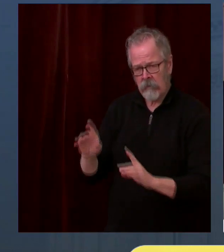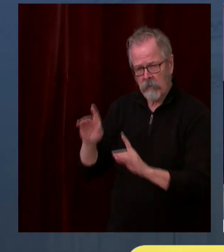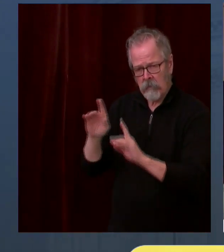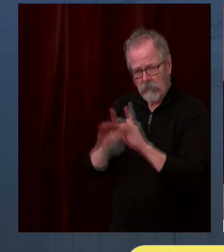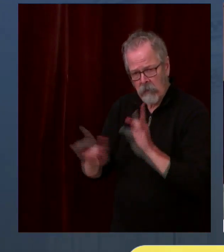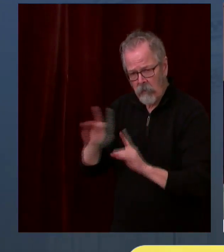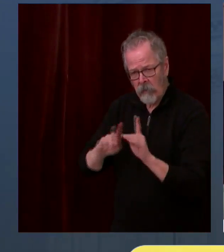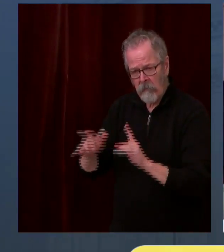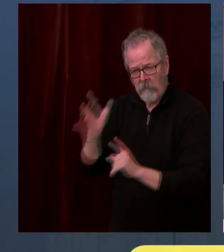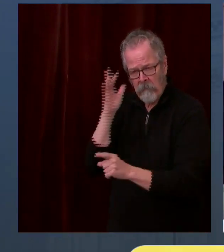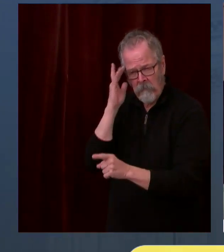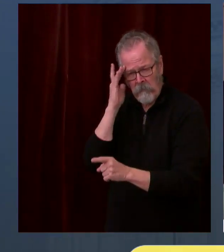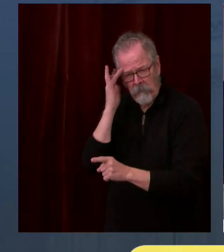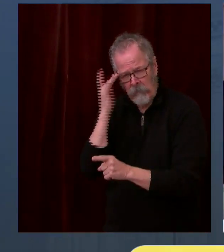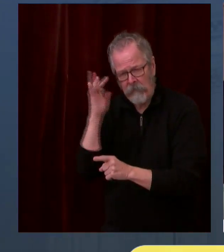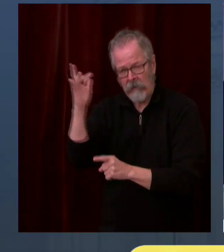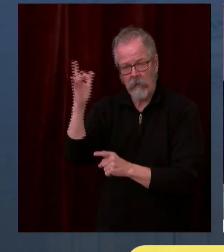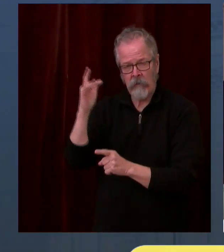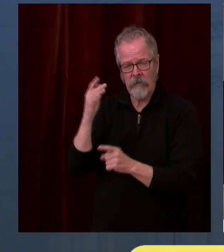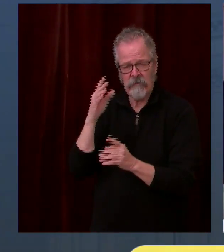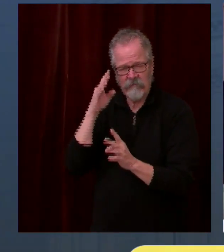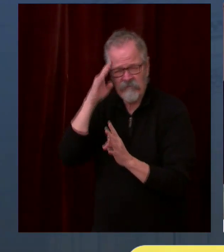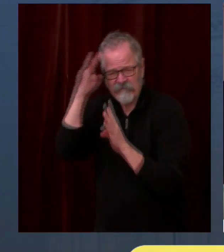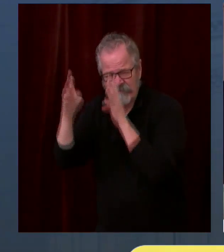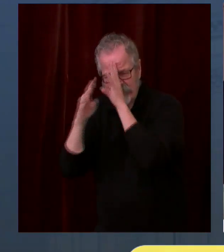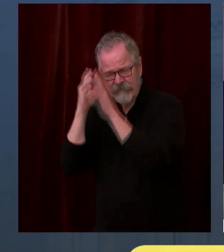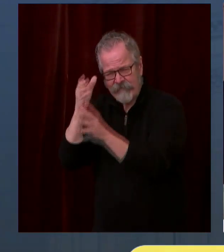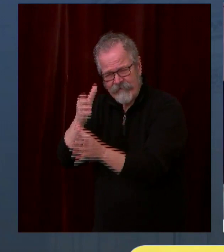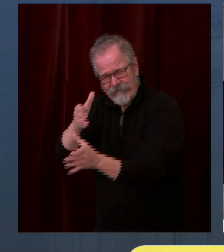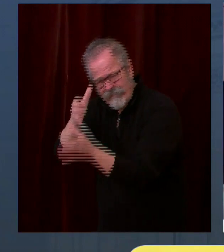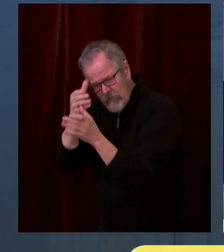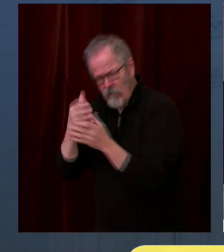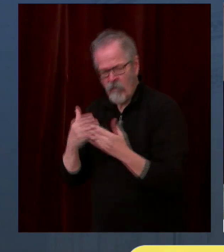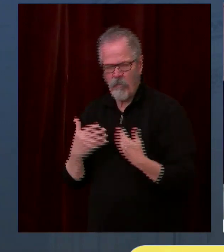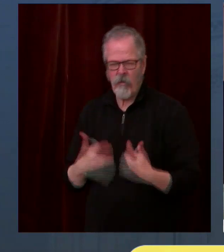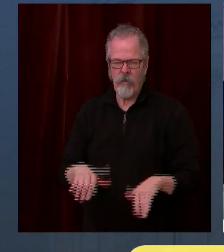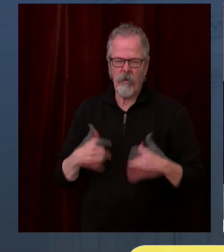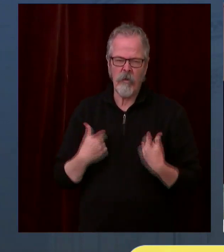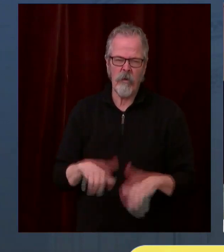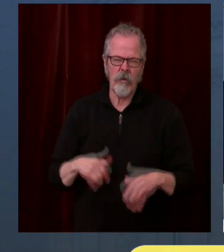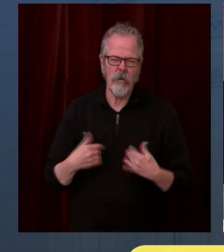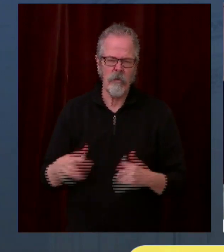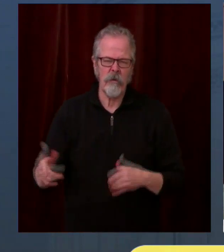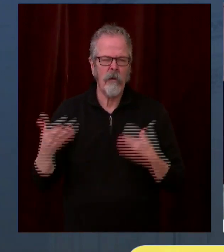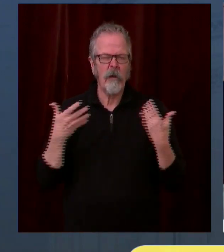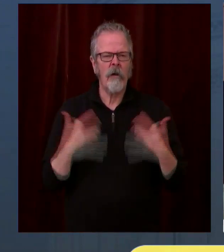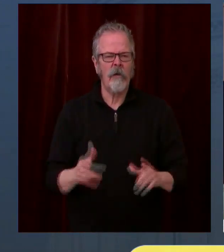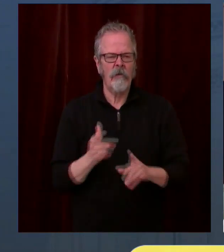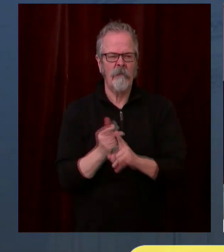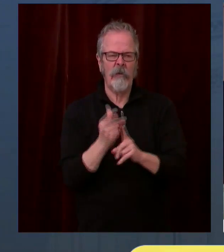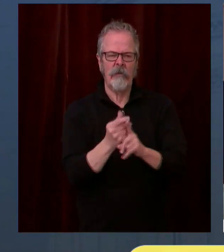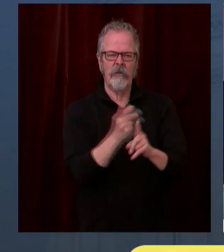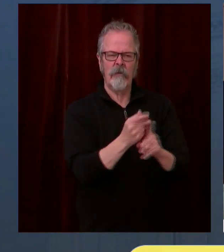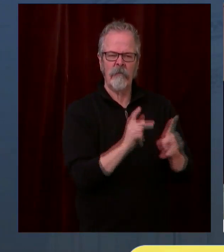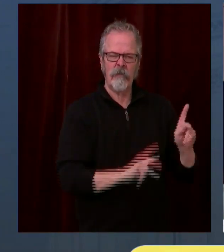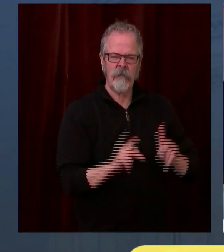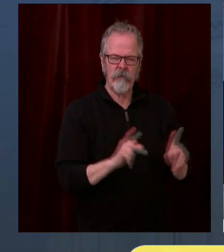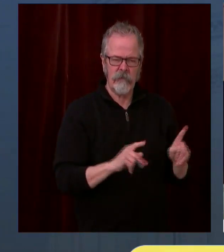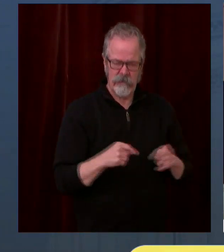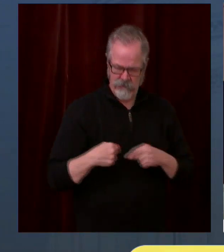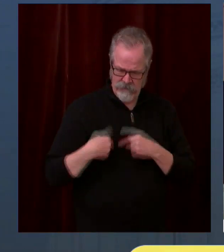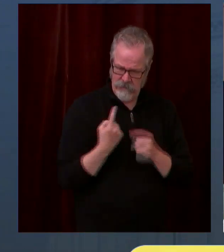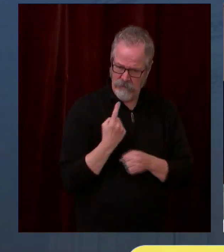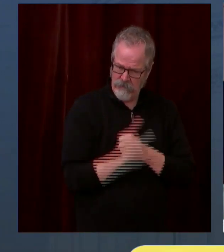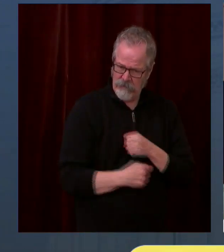COVID hit and made Washington State ground zero. Governor, I want to thank you for your leadership and for pulling